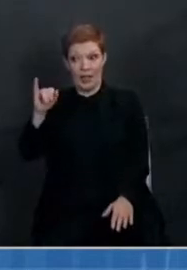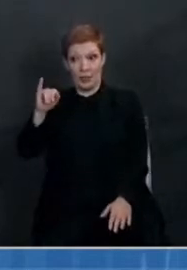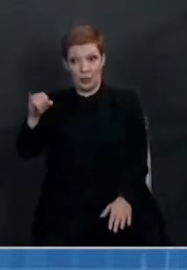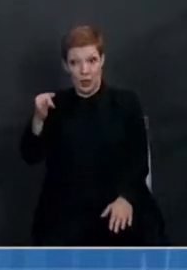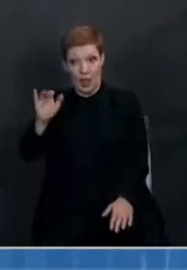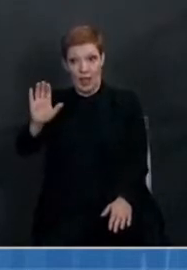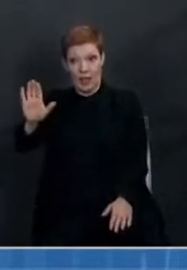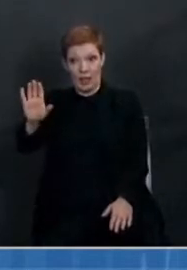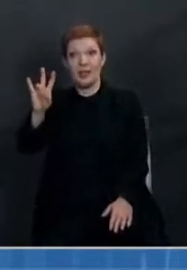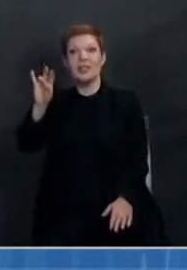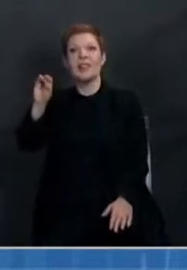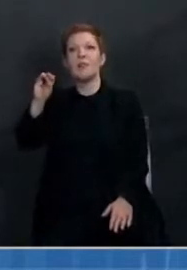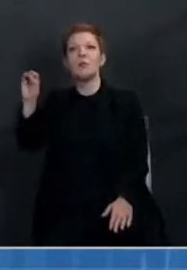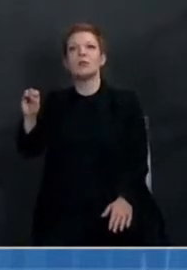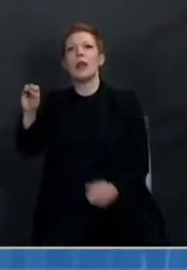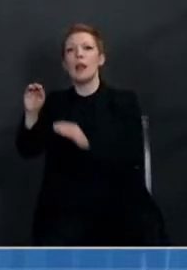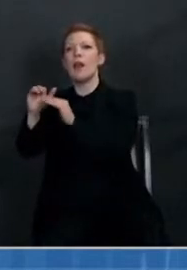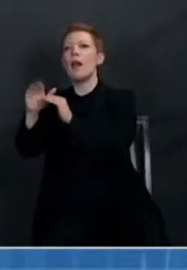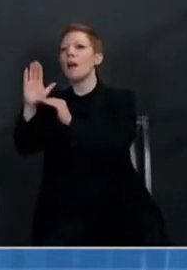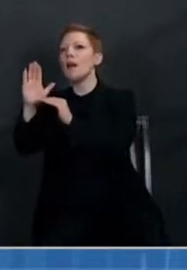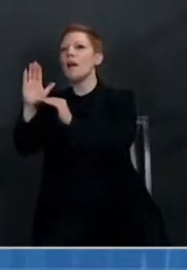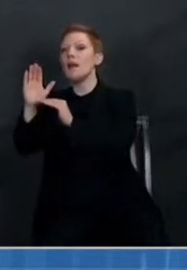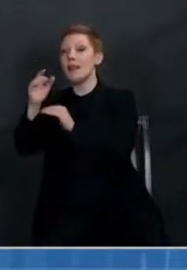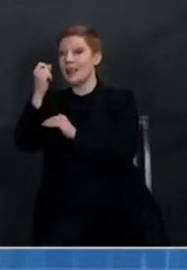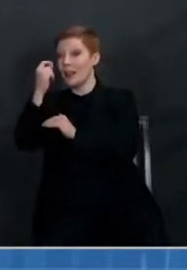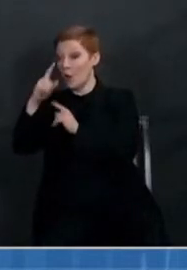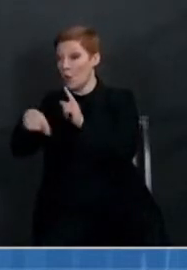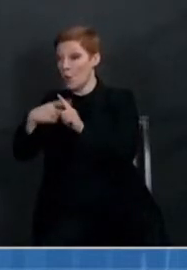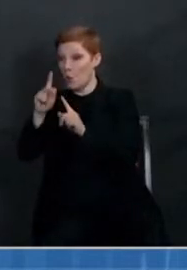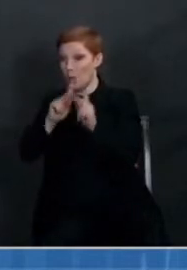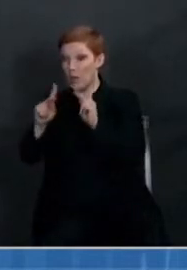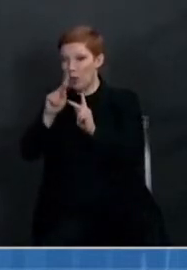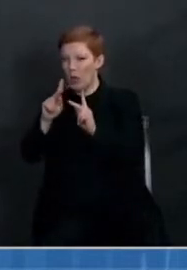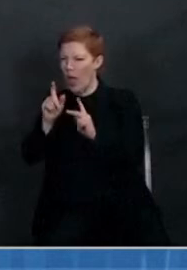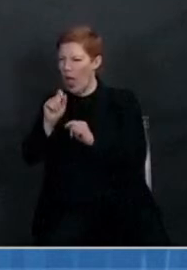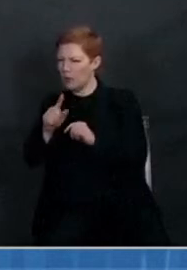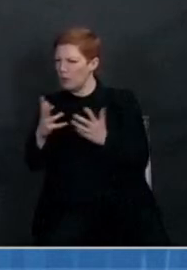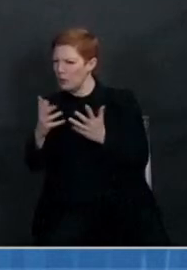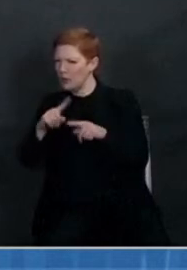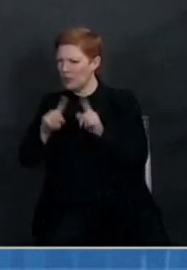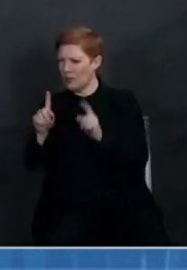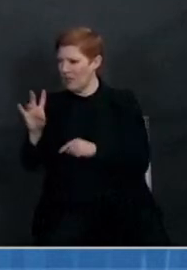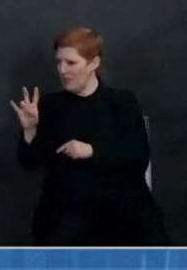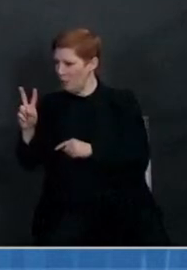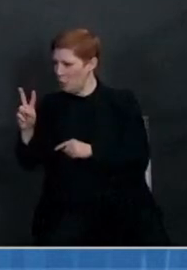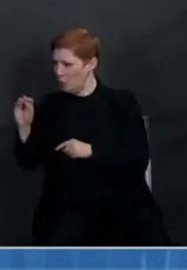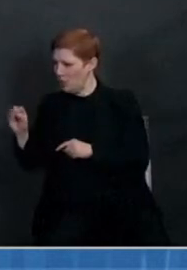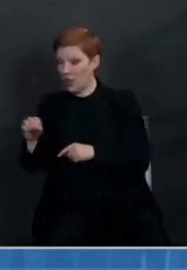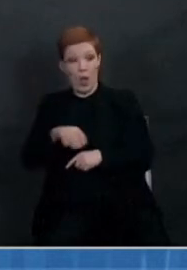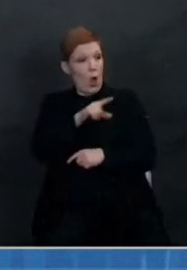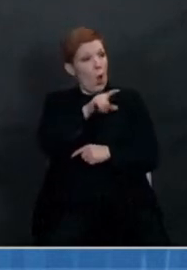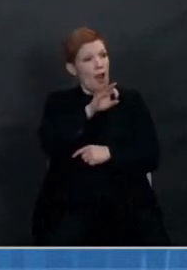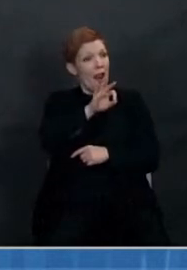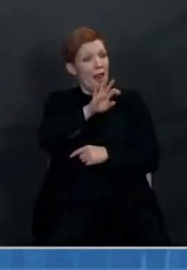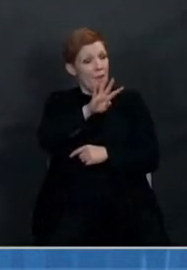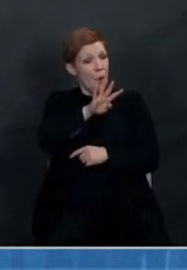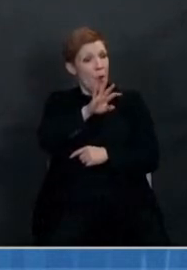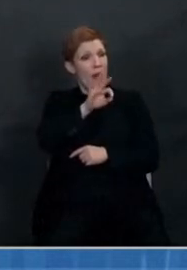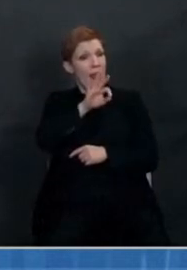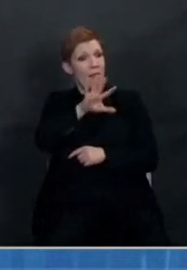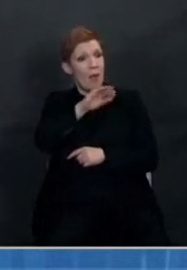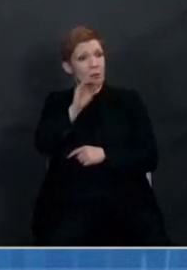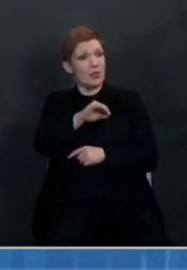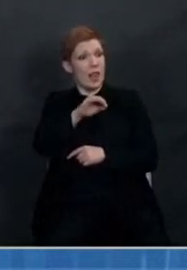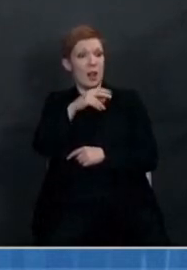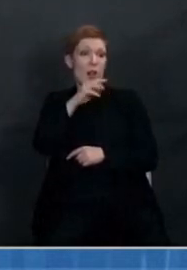important to point out when people ask about the difference between 72 and 94, 95 with the Moderna and the Pfizer